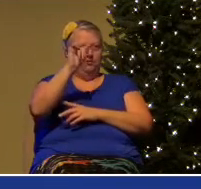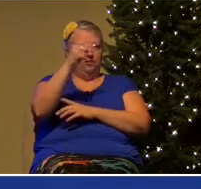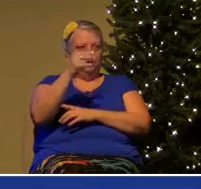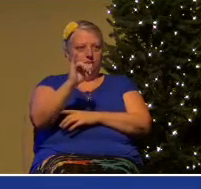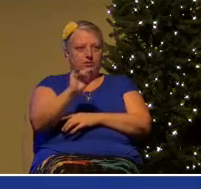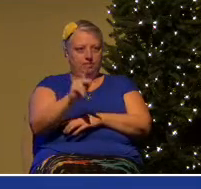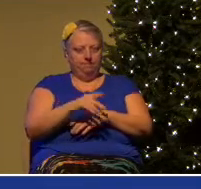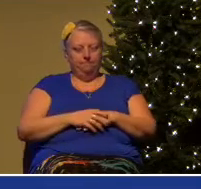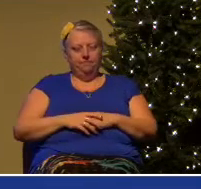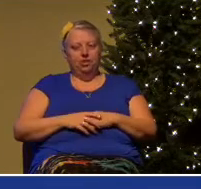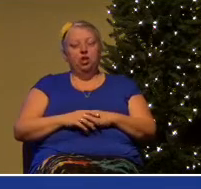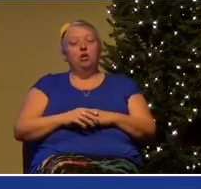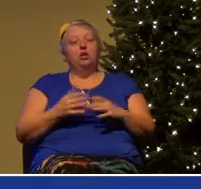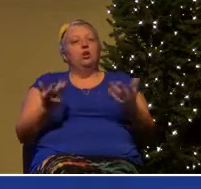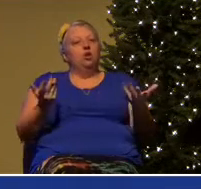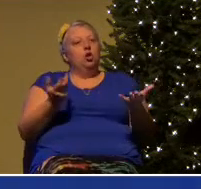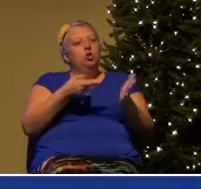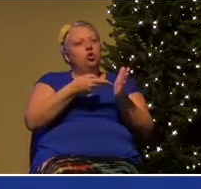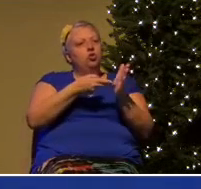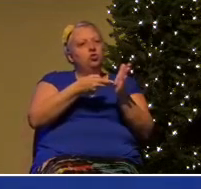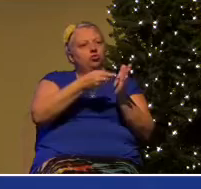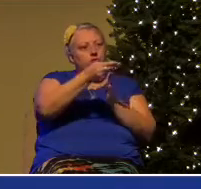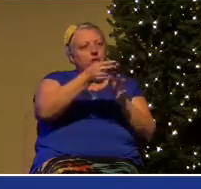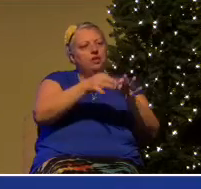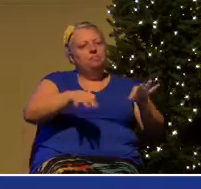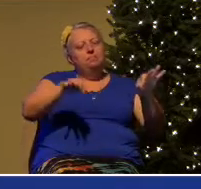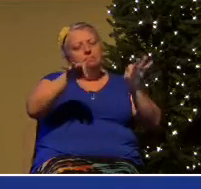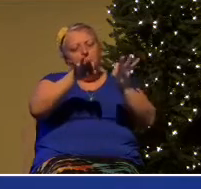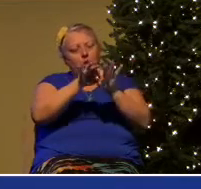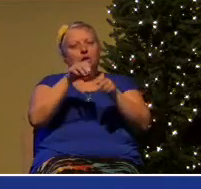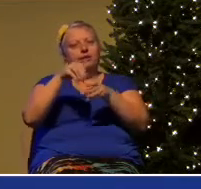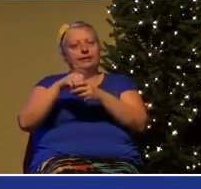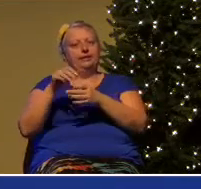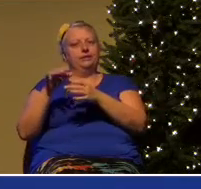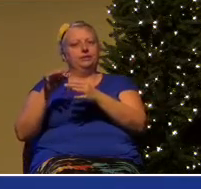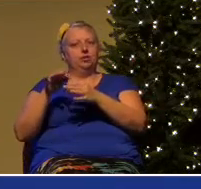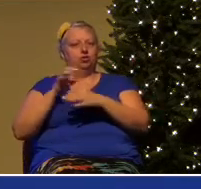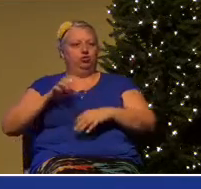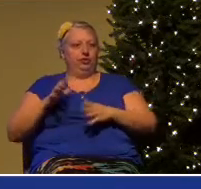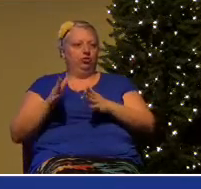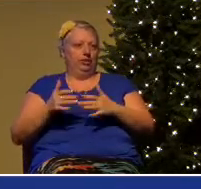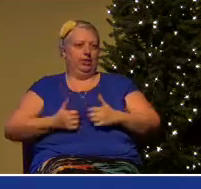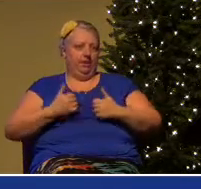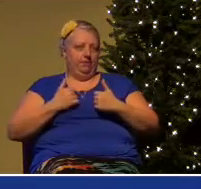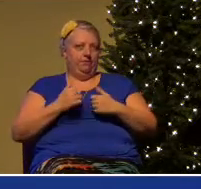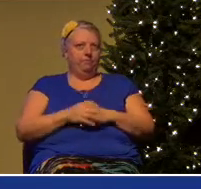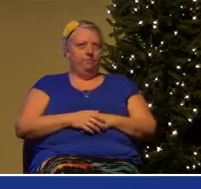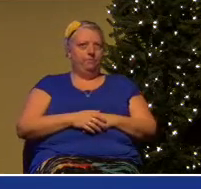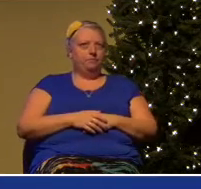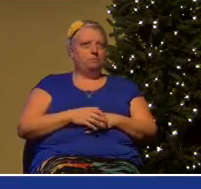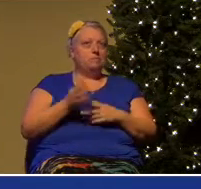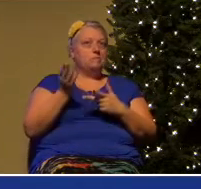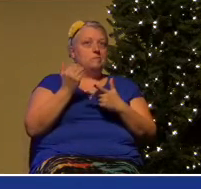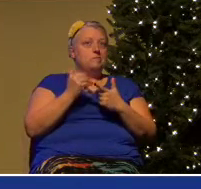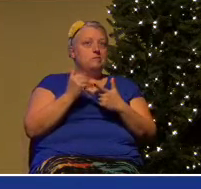Christian life. I could go on about that for a long time, but I will refrain. Second thing.